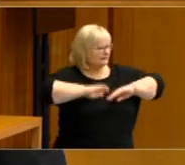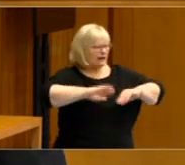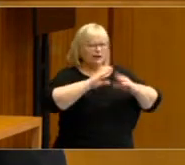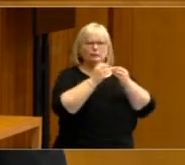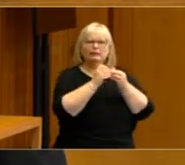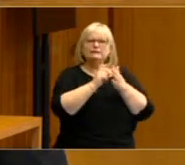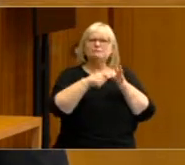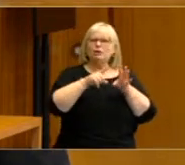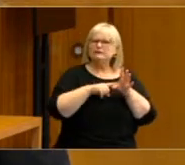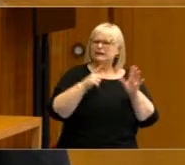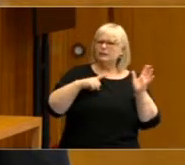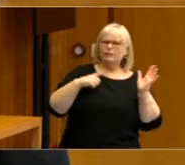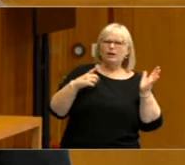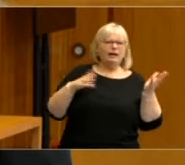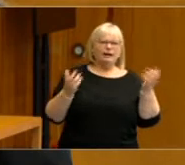we have seen in Australia?